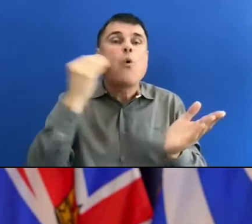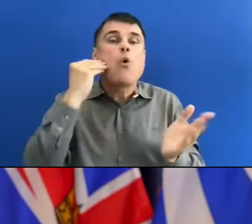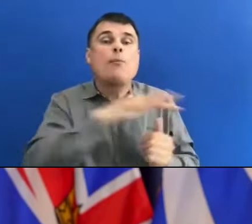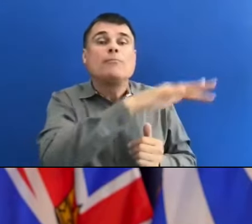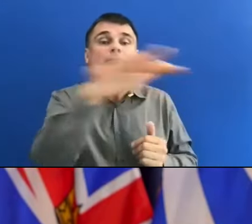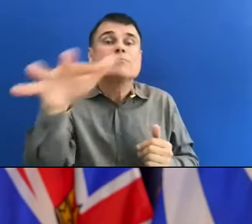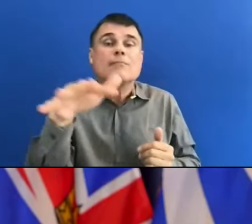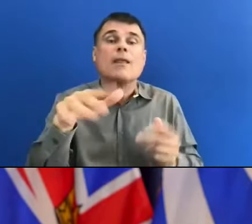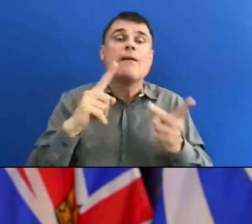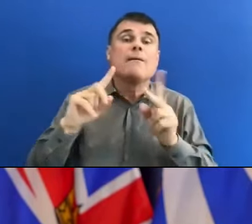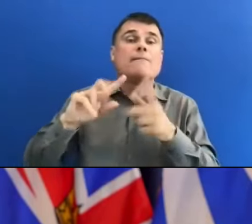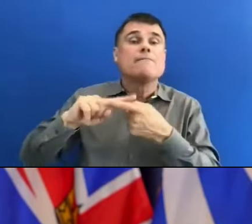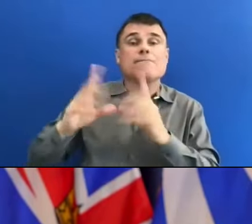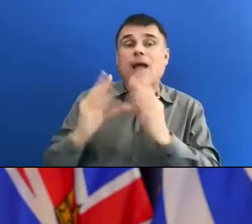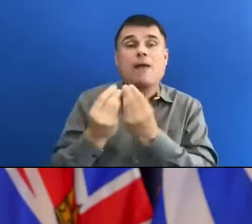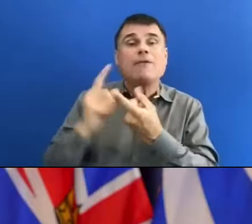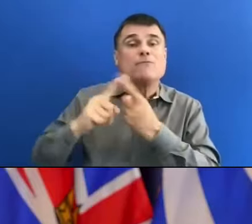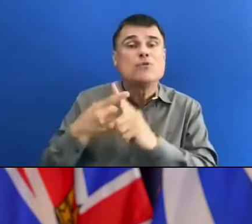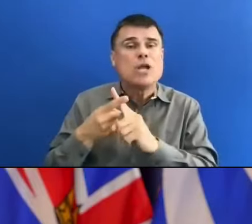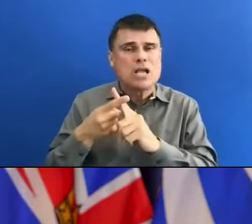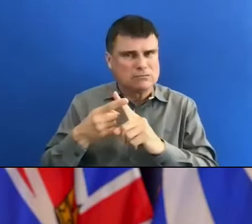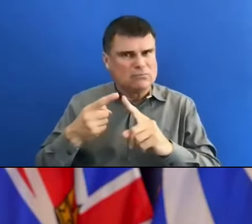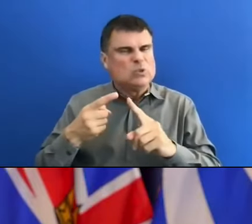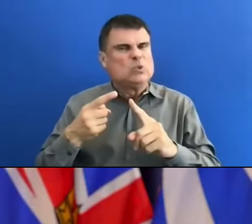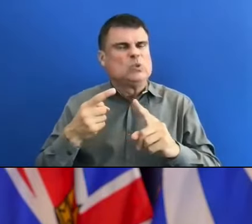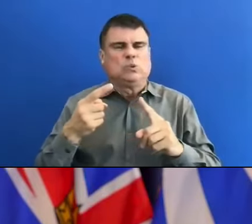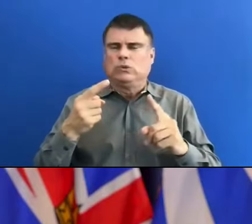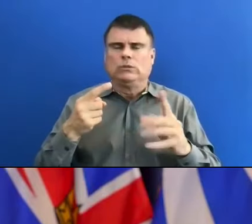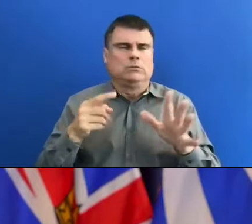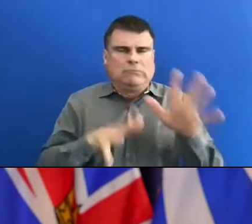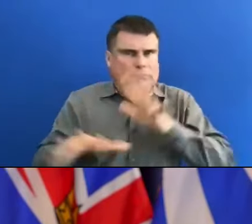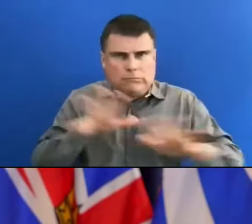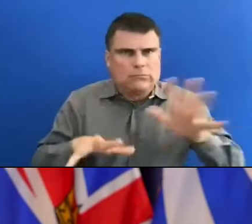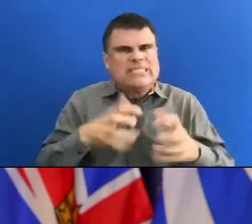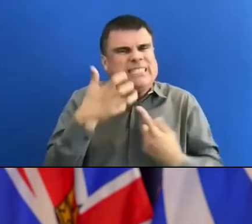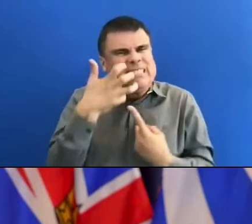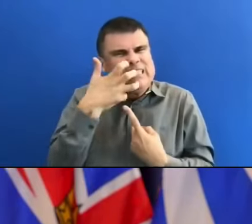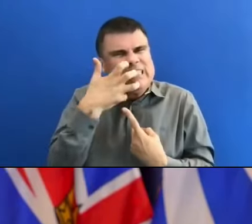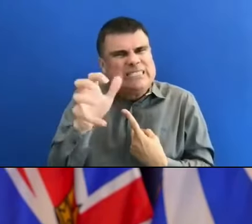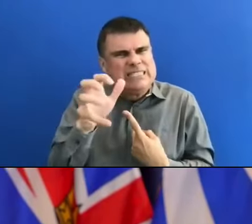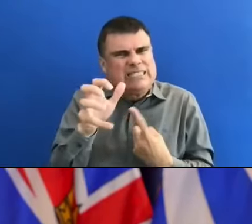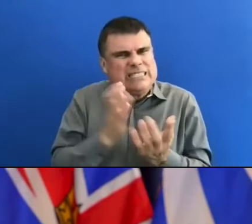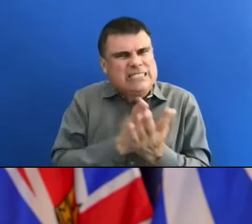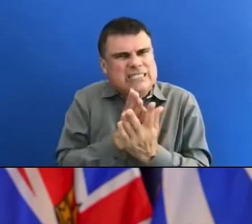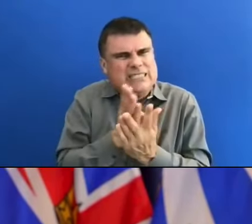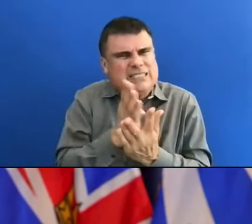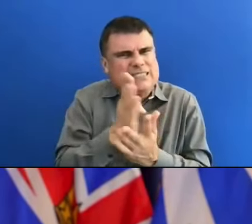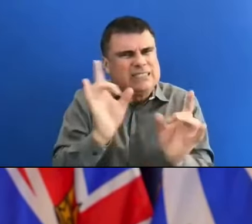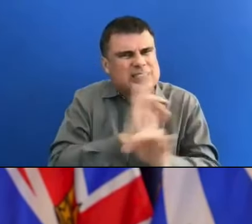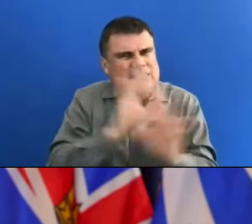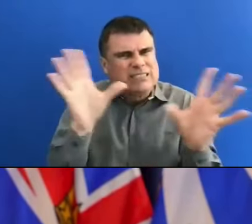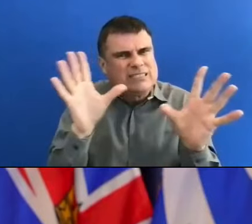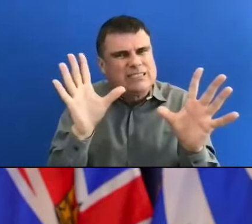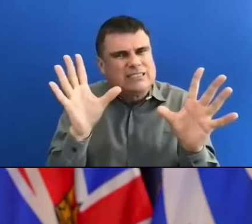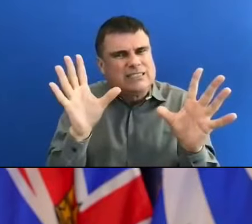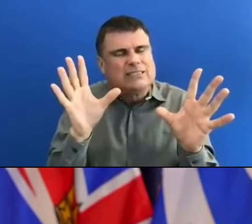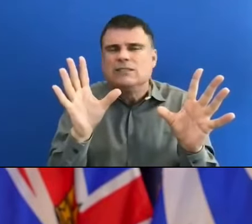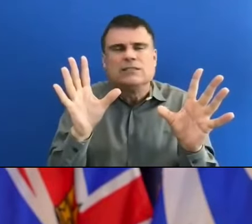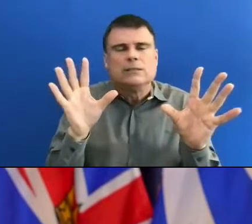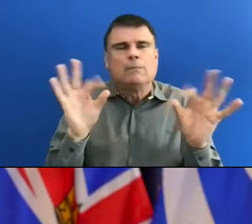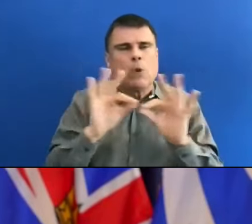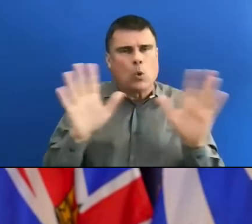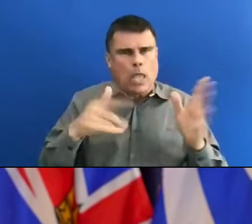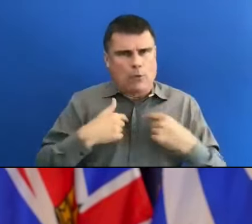are affected by this. And we need to, in these times, continue to understand in this period, particular moment,